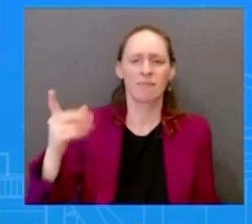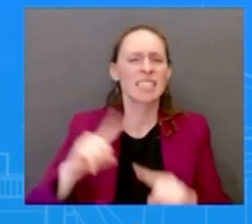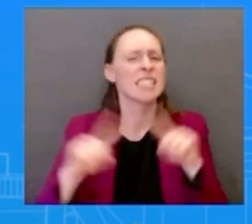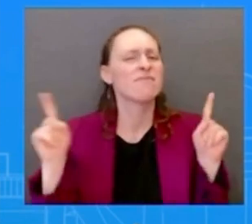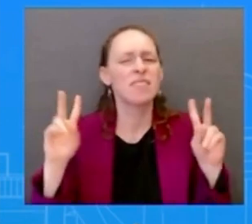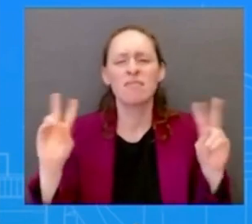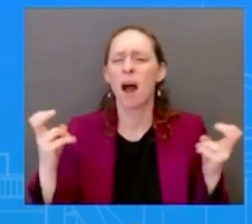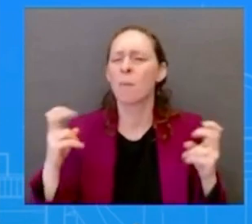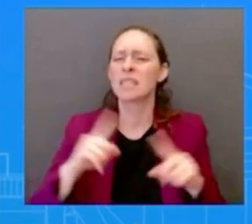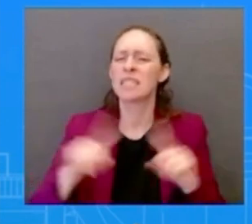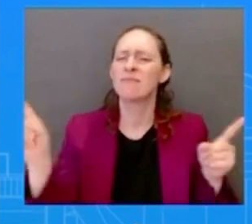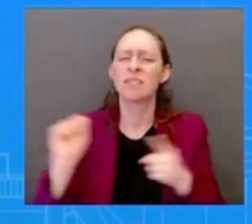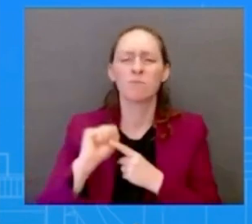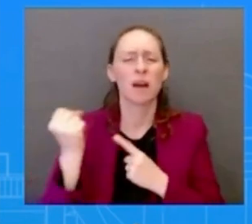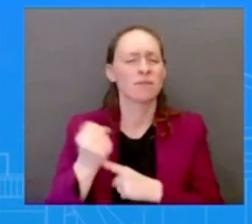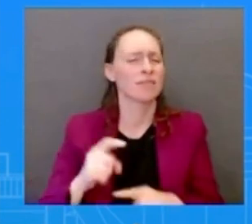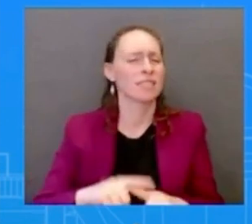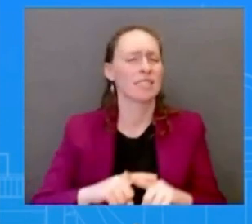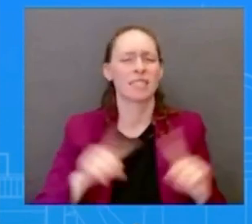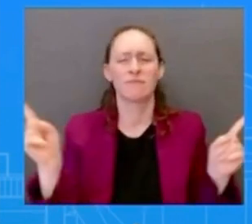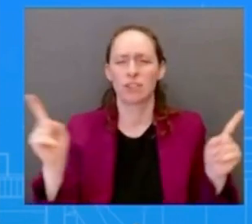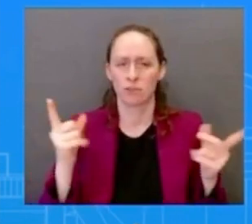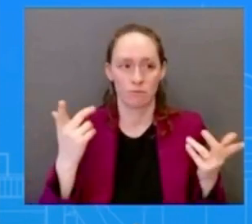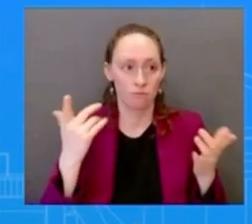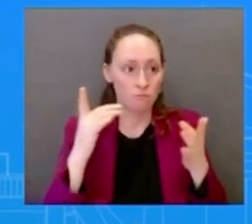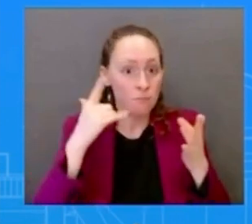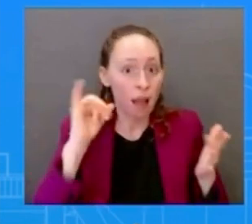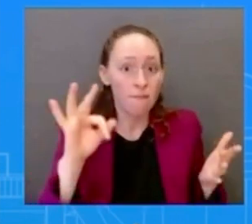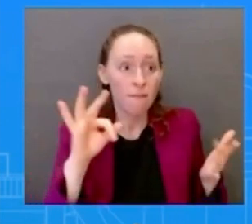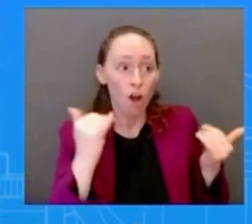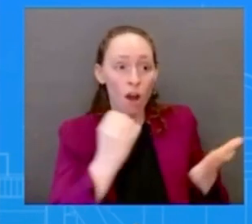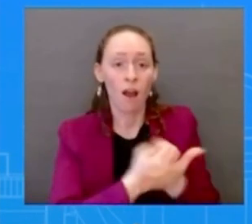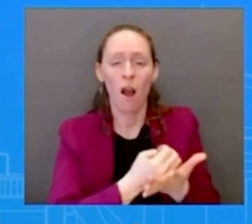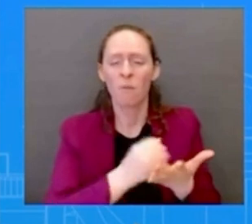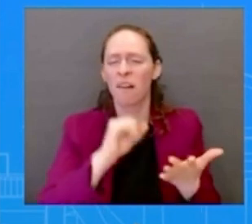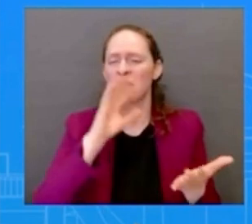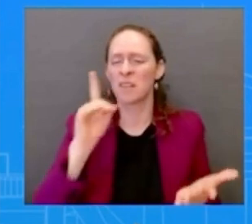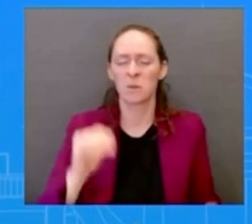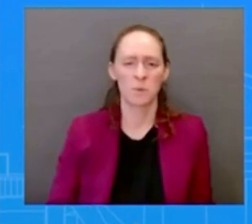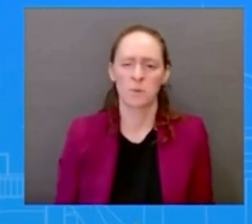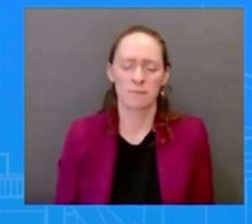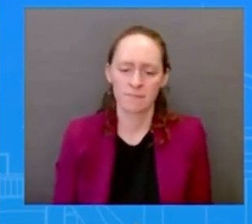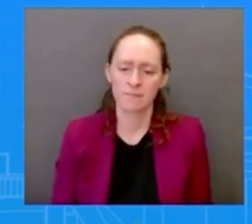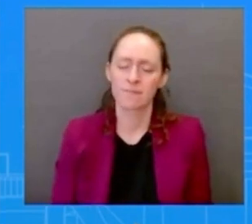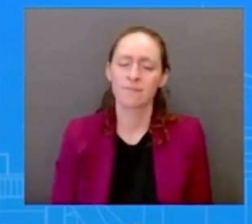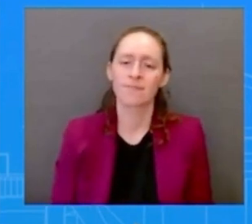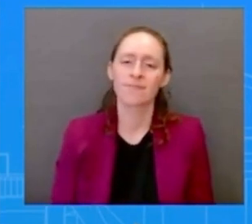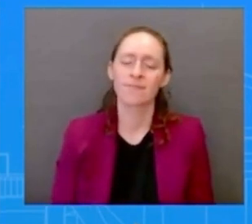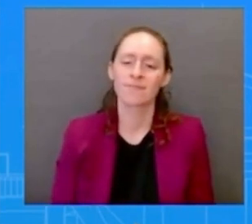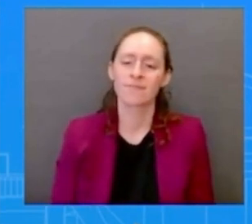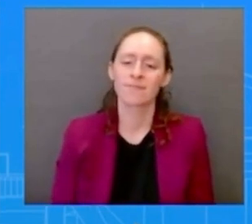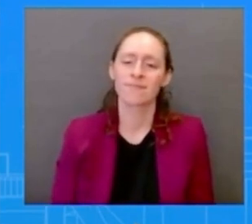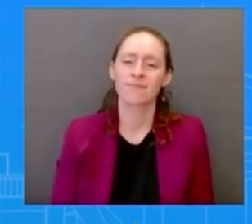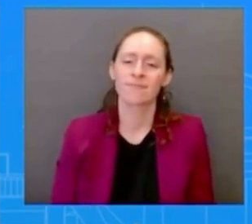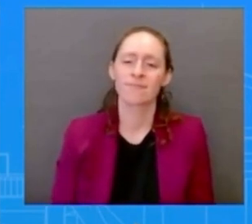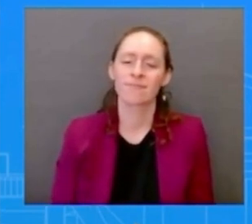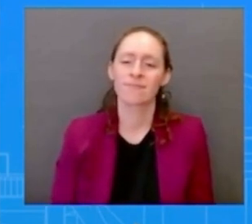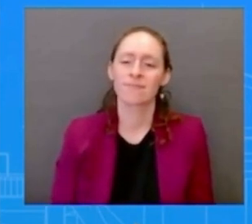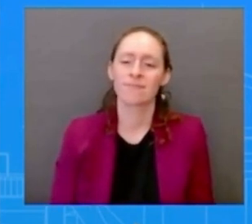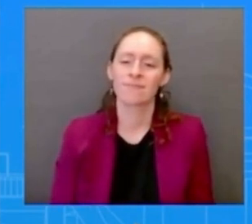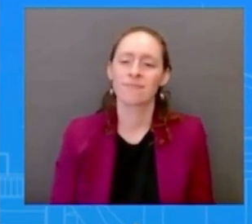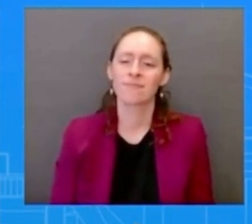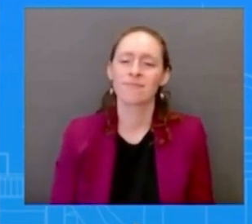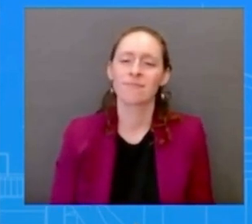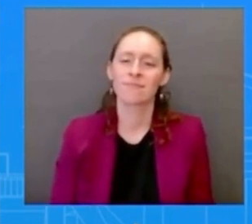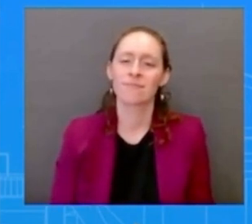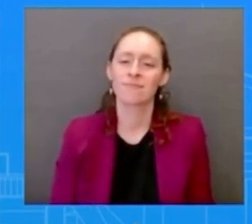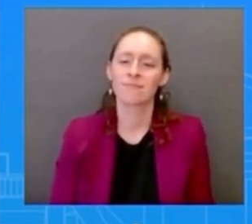environment that we're in okay thanks kareem um you referenced the dot frank uh rules just a few moments ago do you believe that silicon